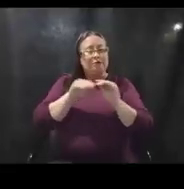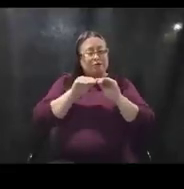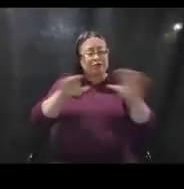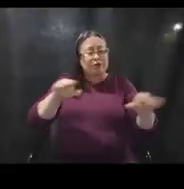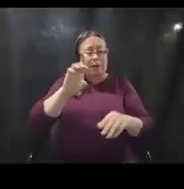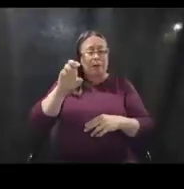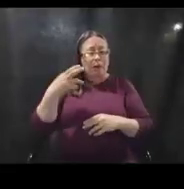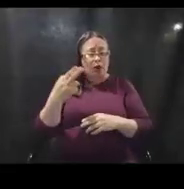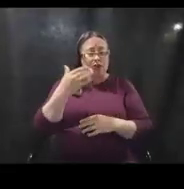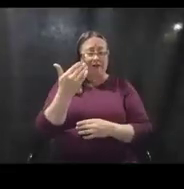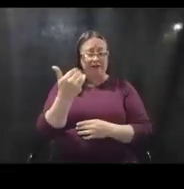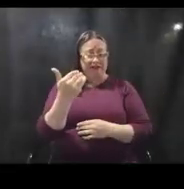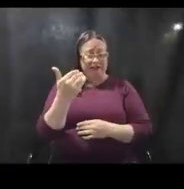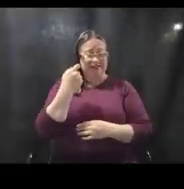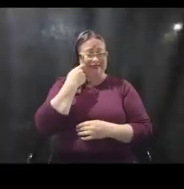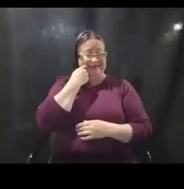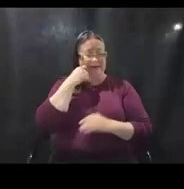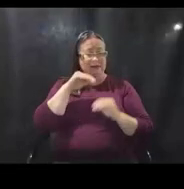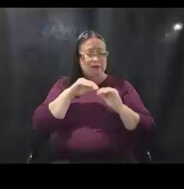this year. next slide, please.